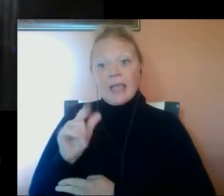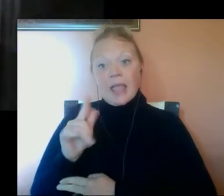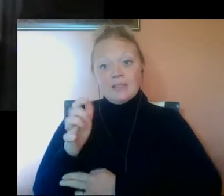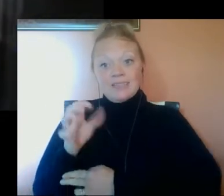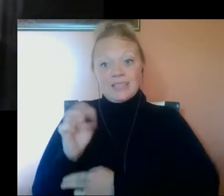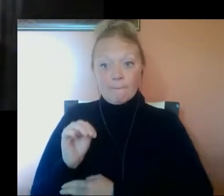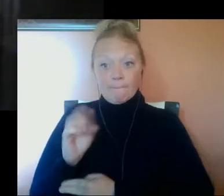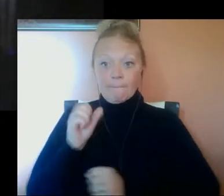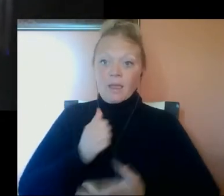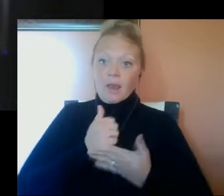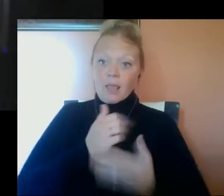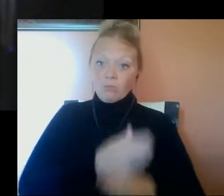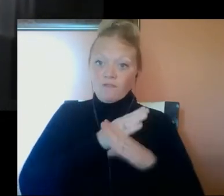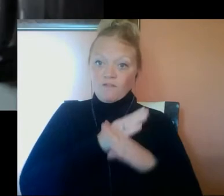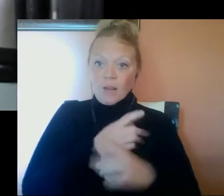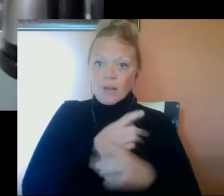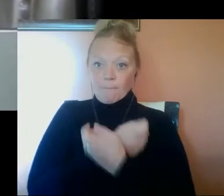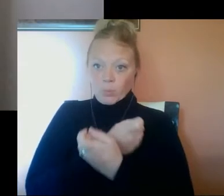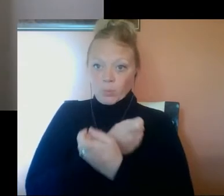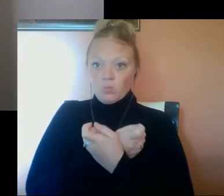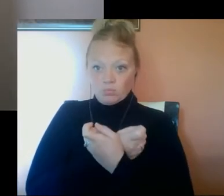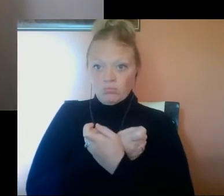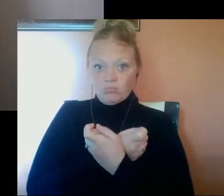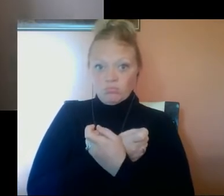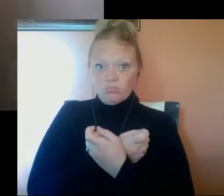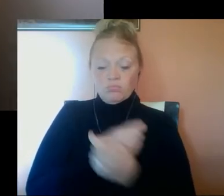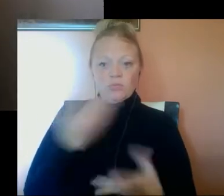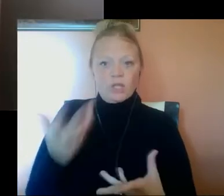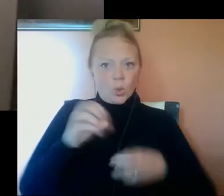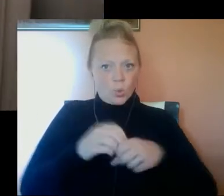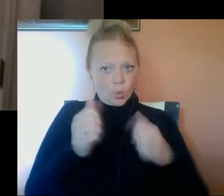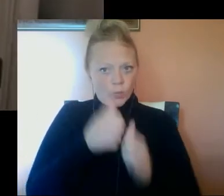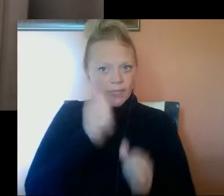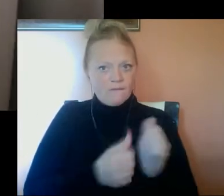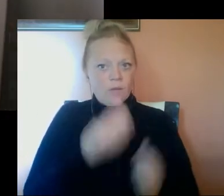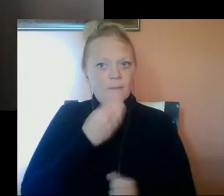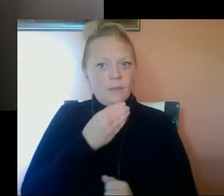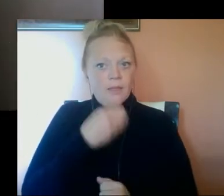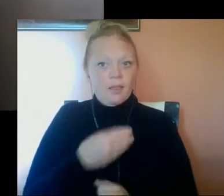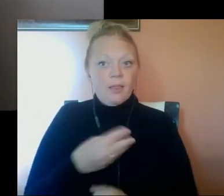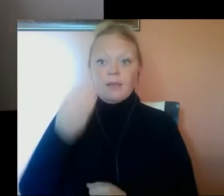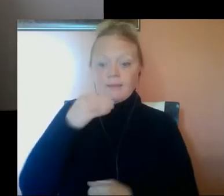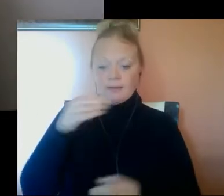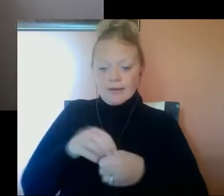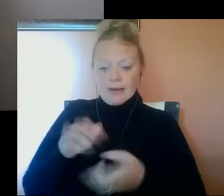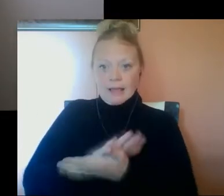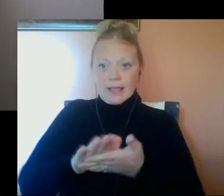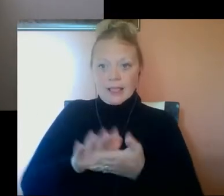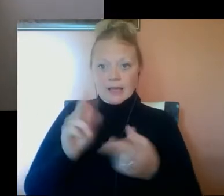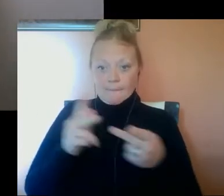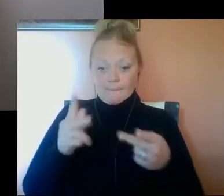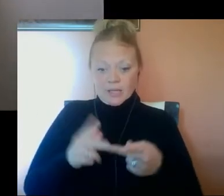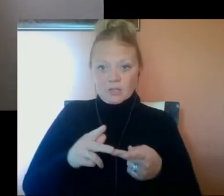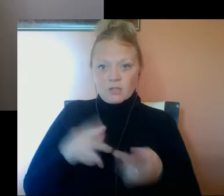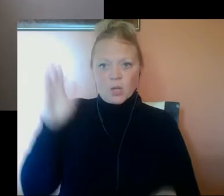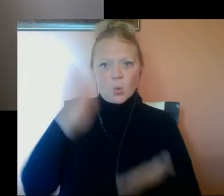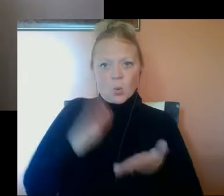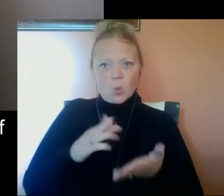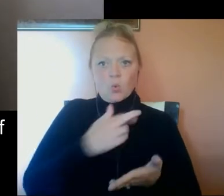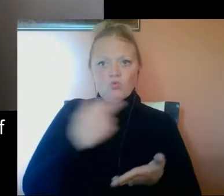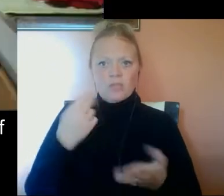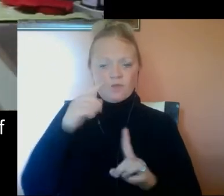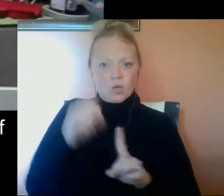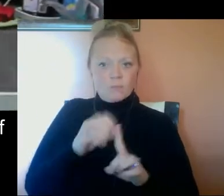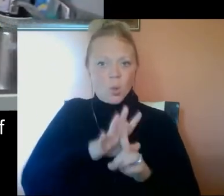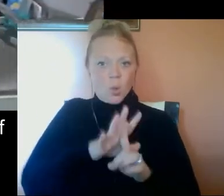calcium can help prevent lead poisoning and should be included with every meal. Eat in clean places that have a lower